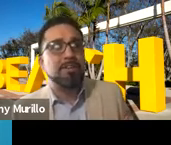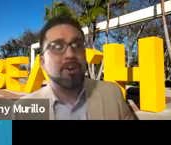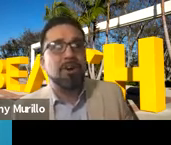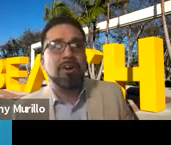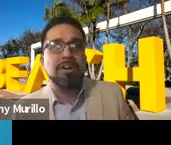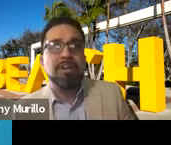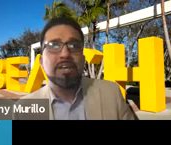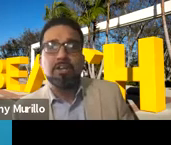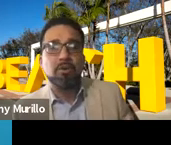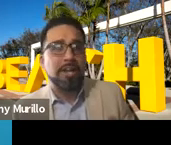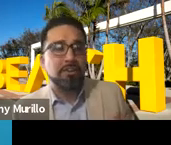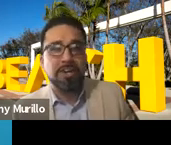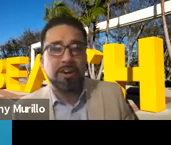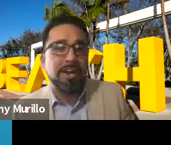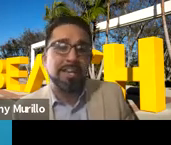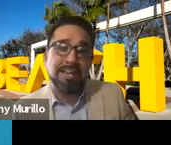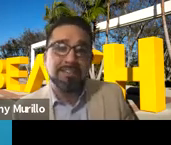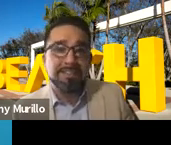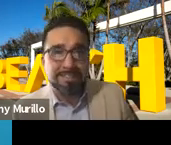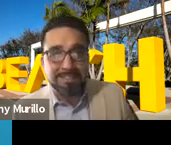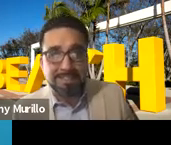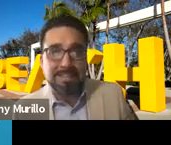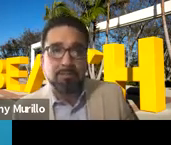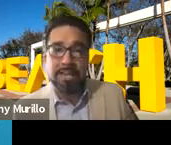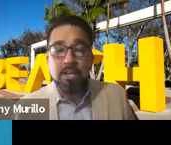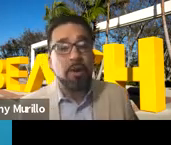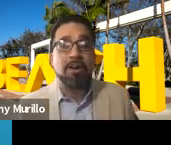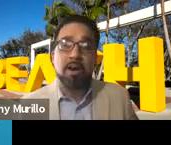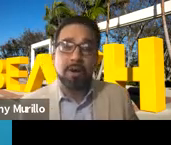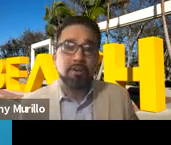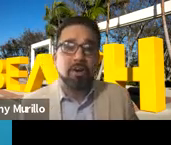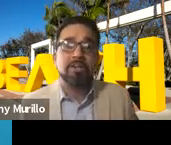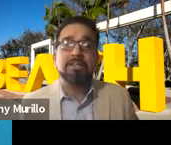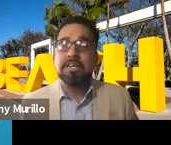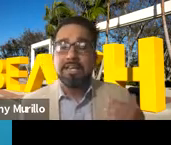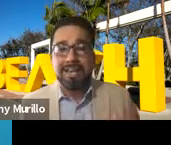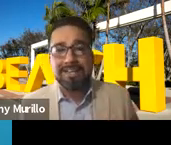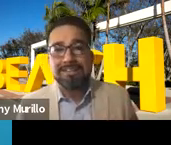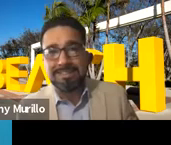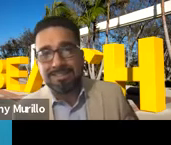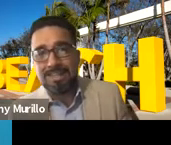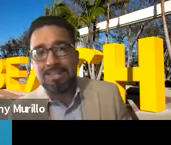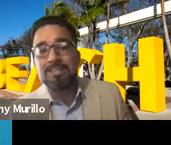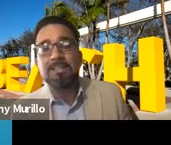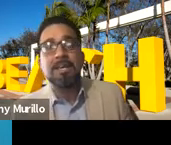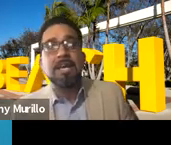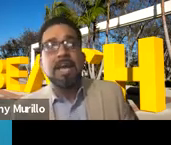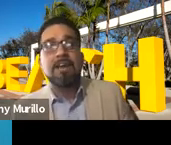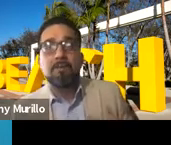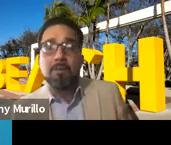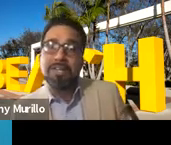him stealing a car, you know, and turning it on in less than 60 seconds, right? He knew how to hotwire cars in less than 60 seconds.